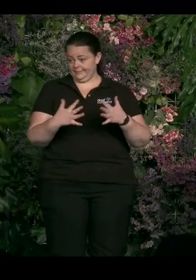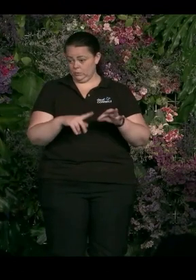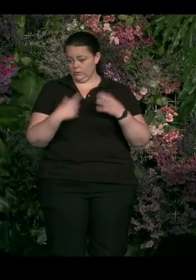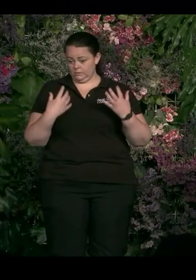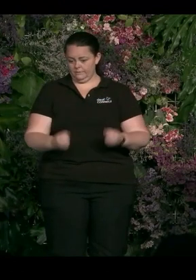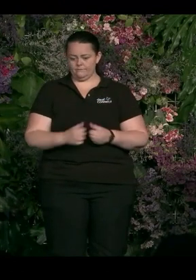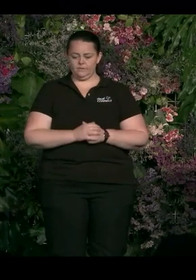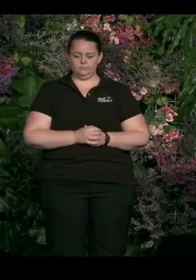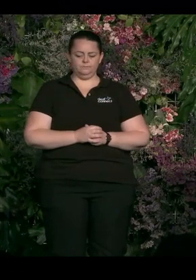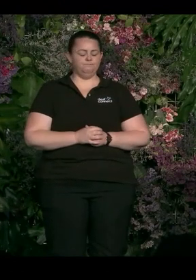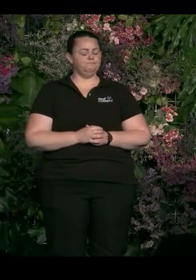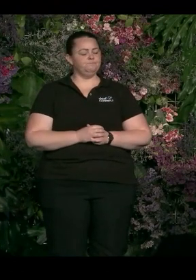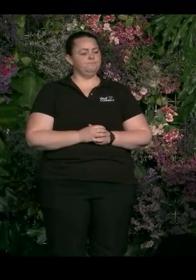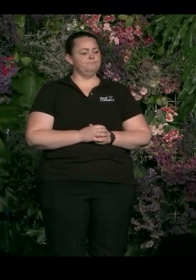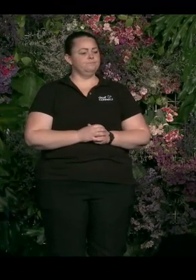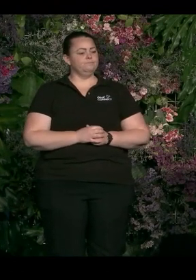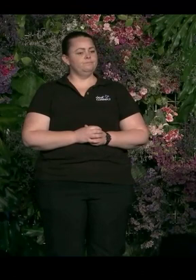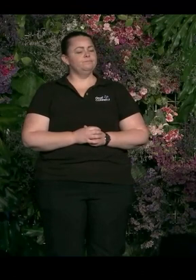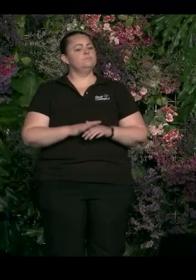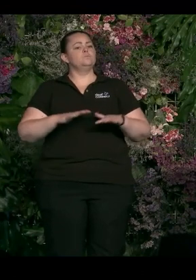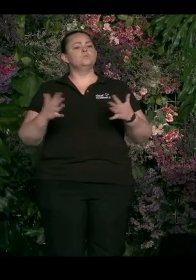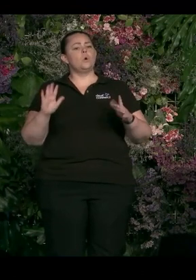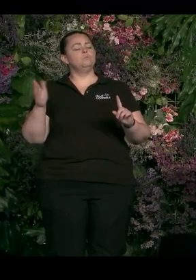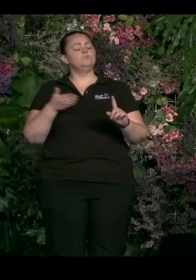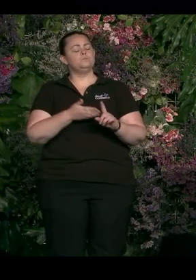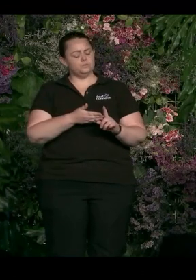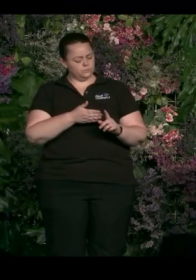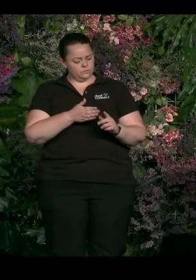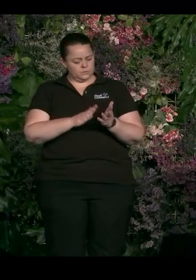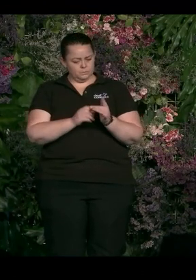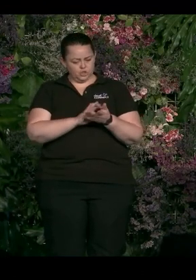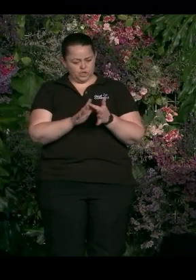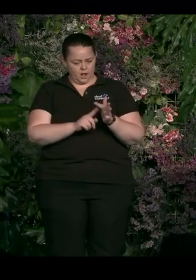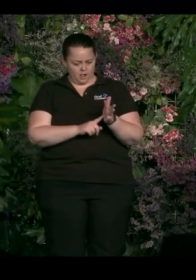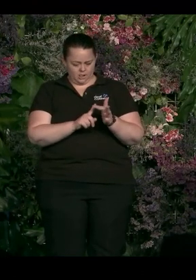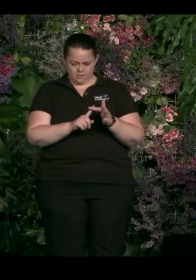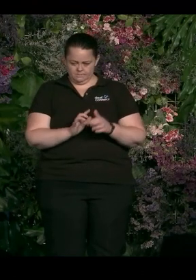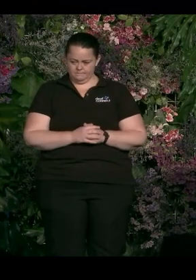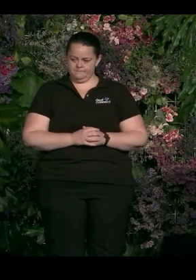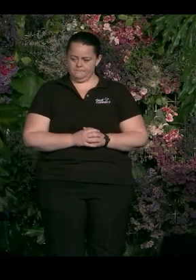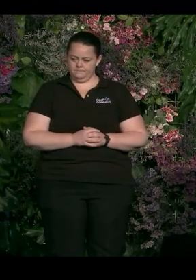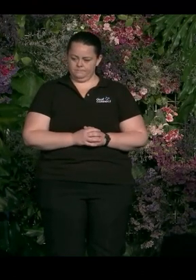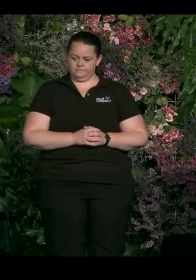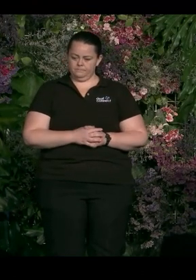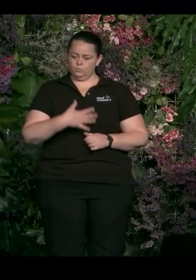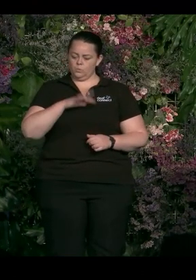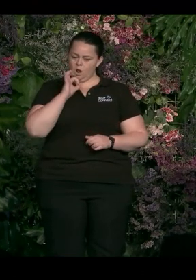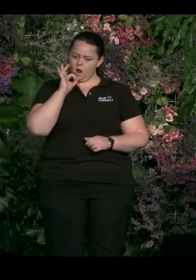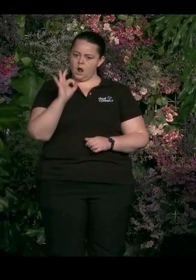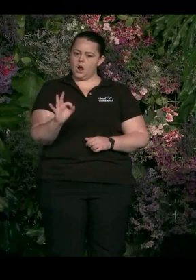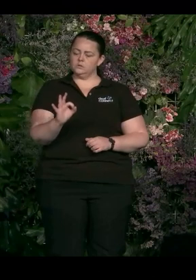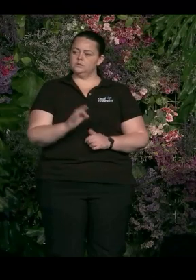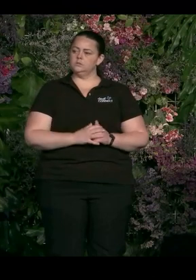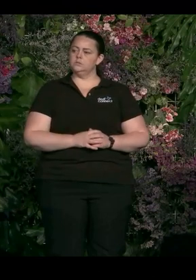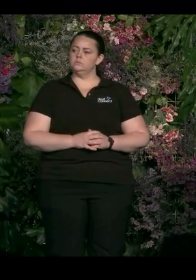esteemed panellists. I'd like to go back to you, Michelle, and ask, you know, you've got